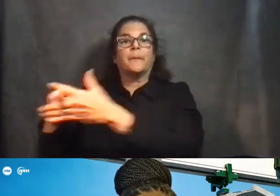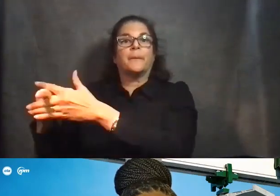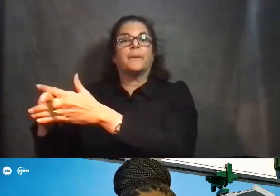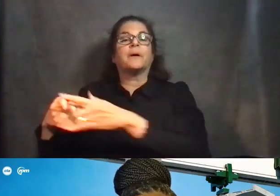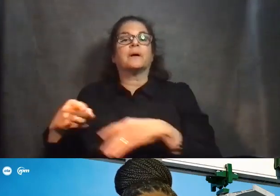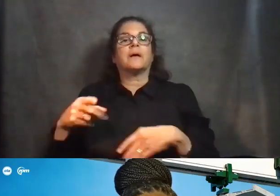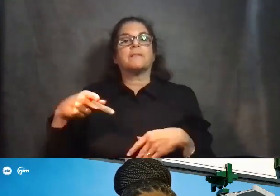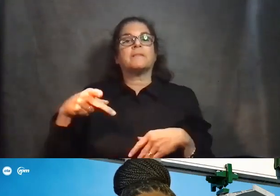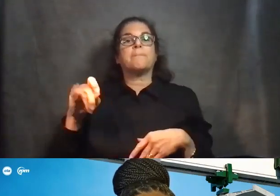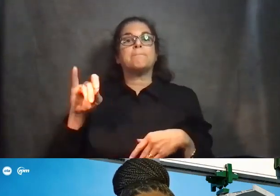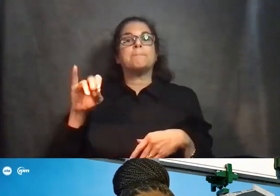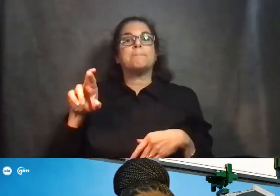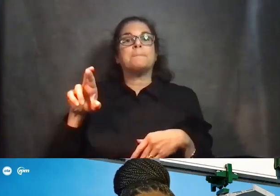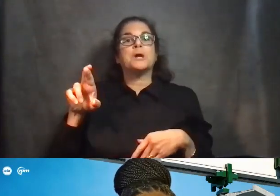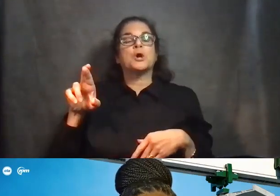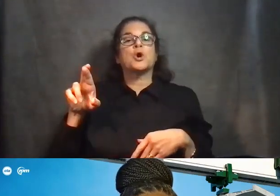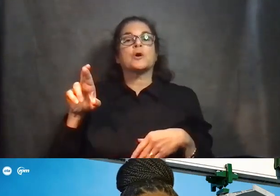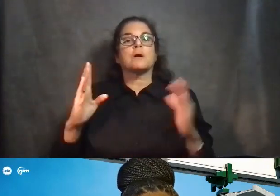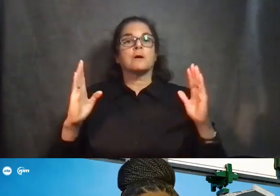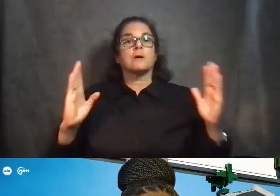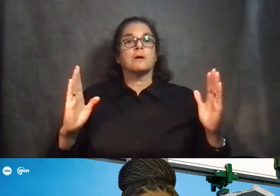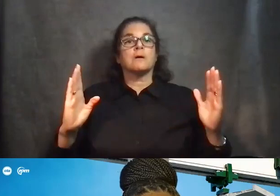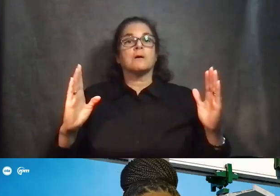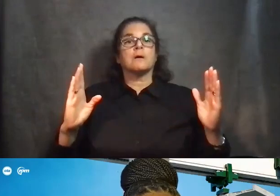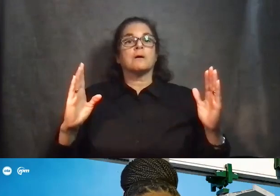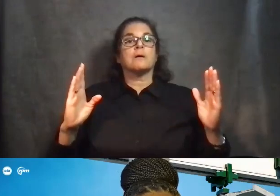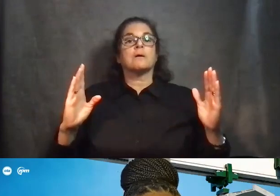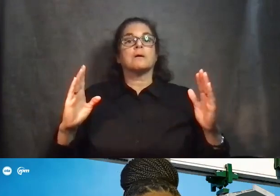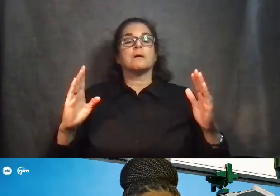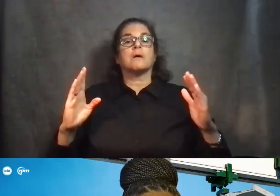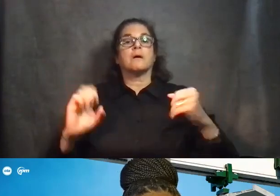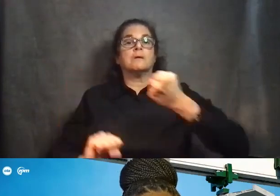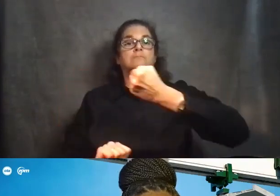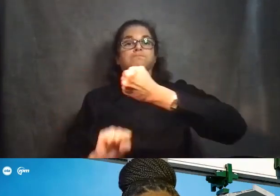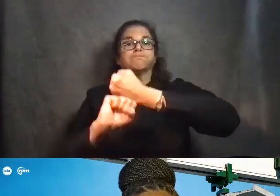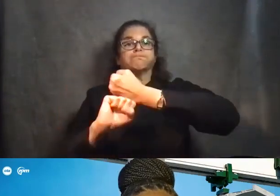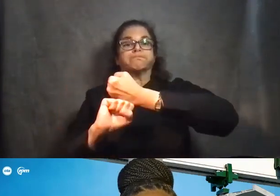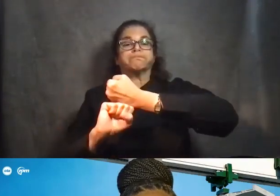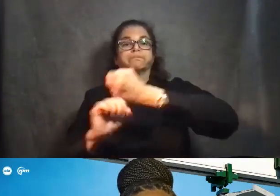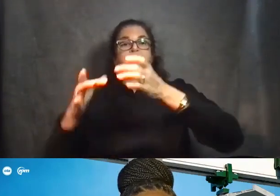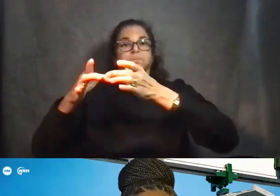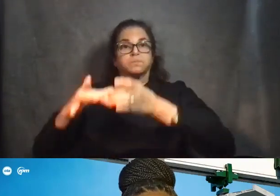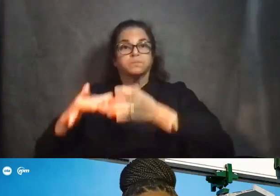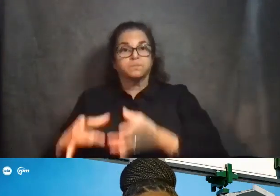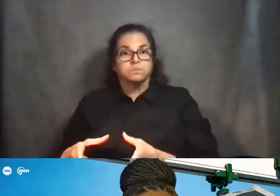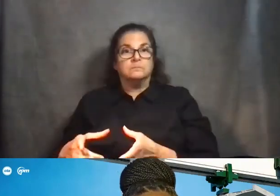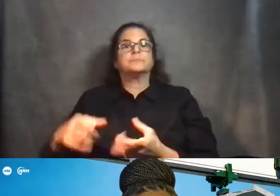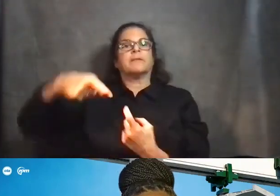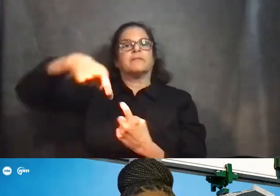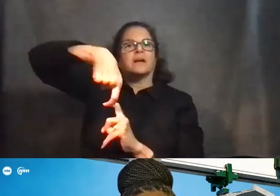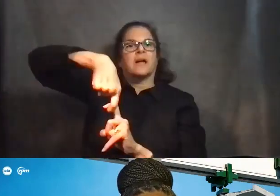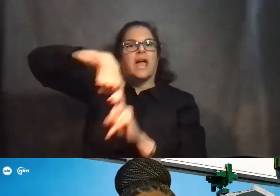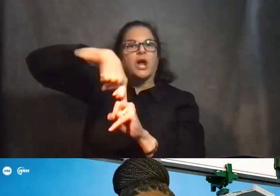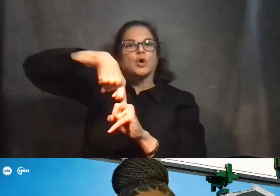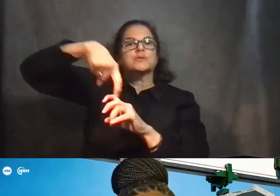pier segment, which is the end of each span. So directly above the concrete pier that's supporting the bridge, there's a series of anchors embedded